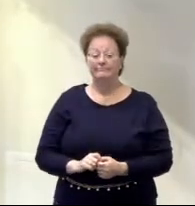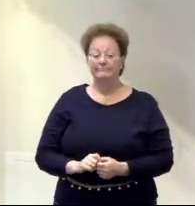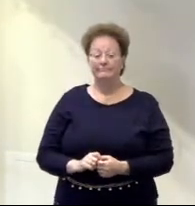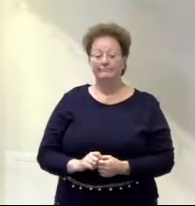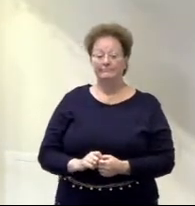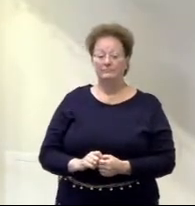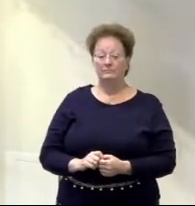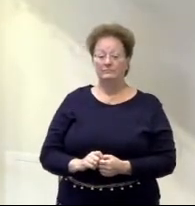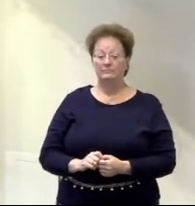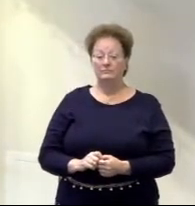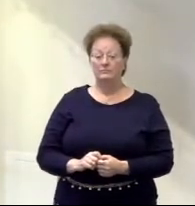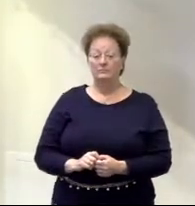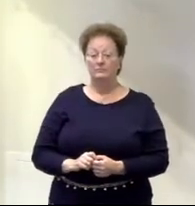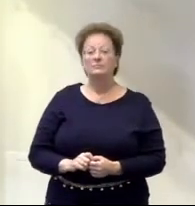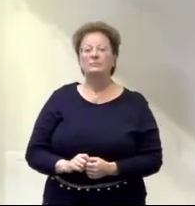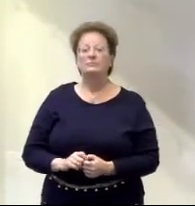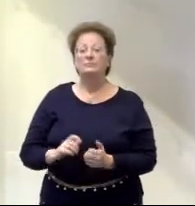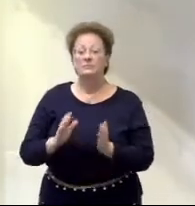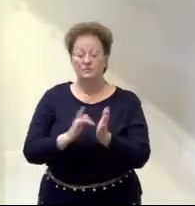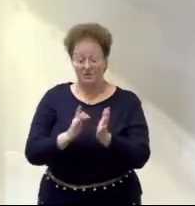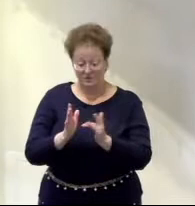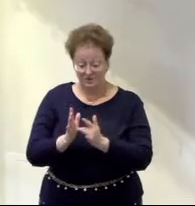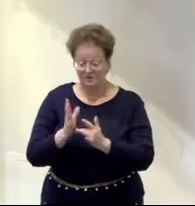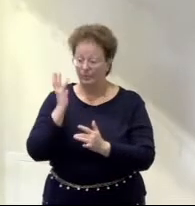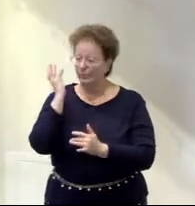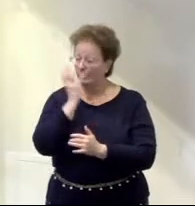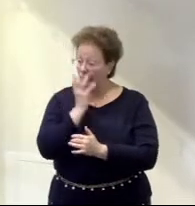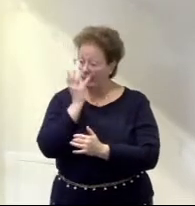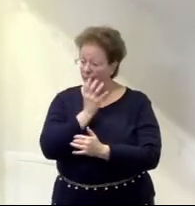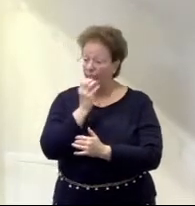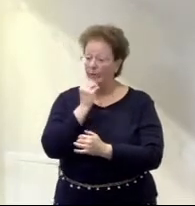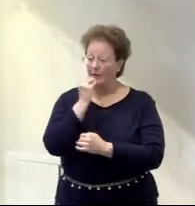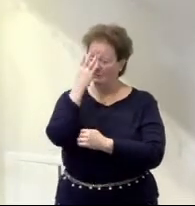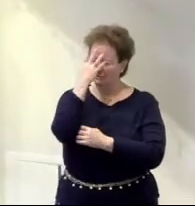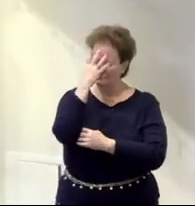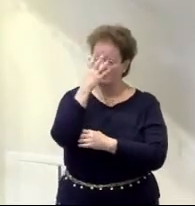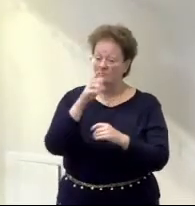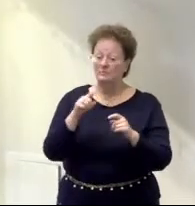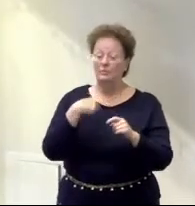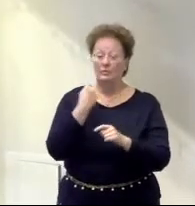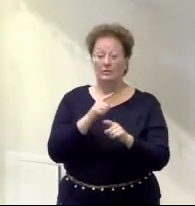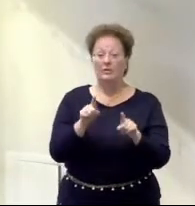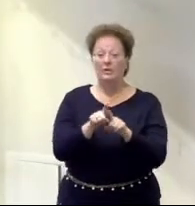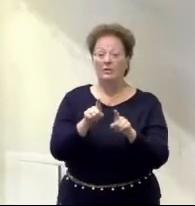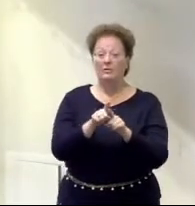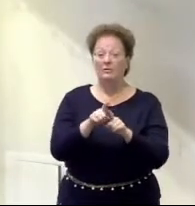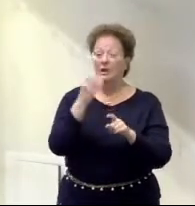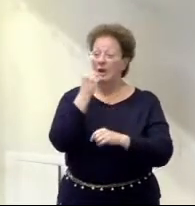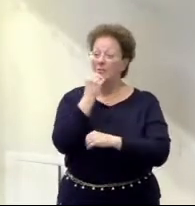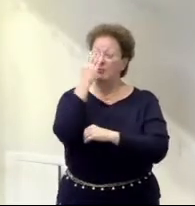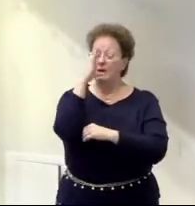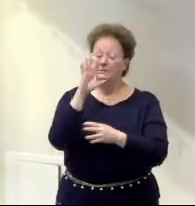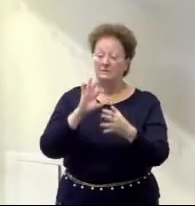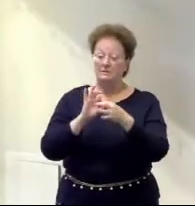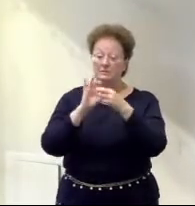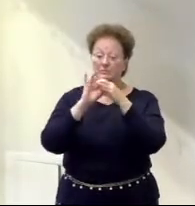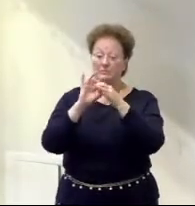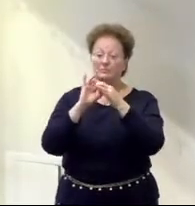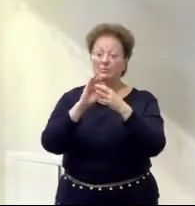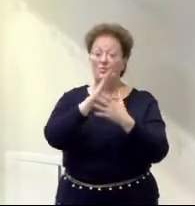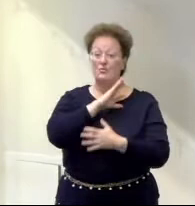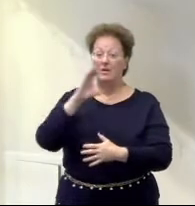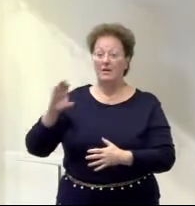some amazing things in baptism, we do too. We're baptized into Christ, we're united with Christ in his death,